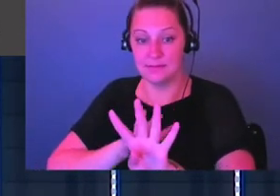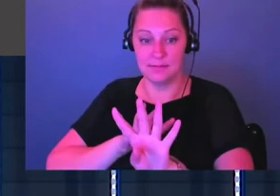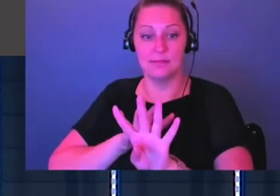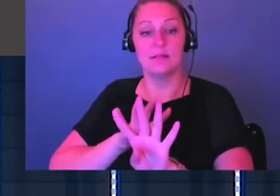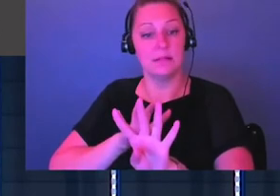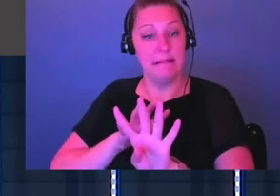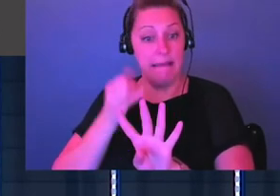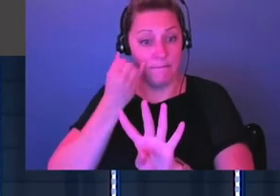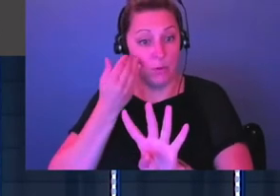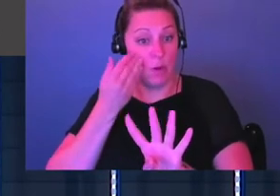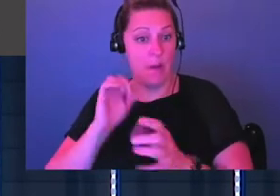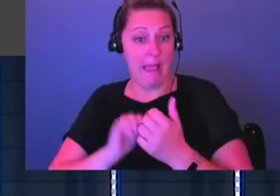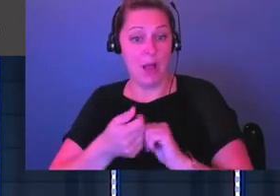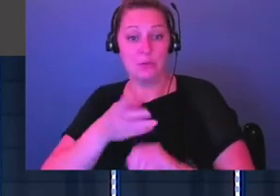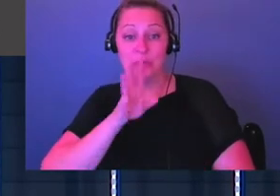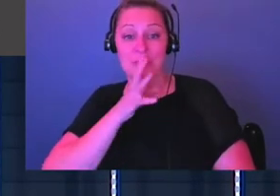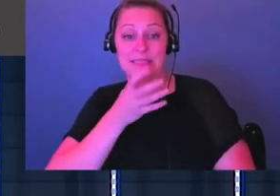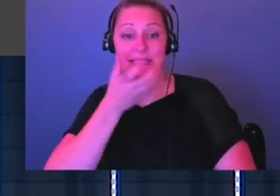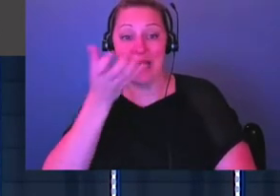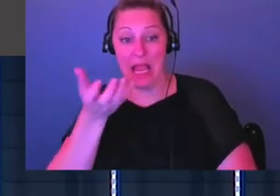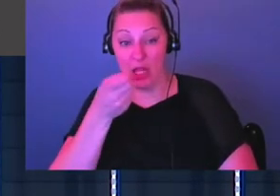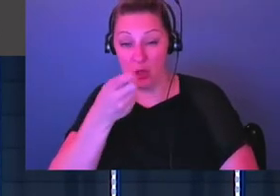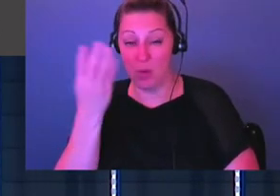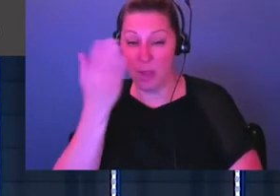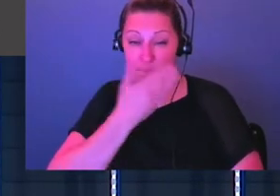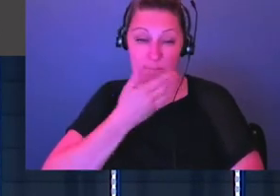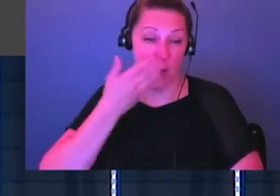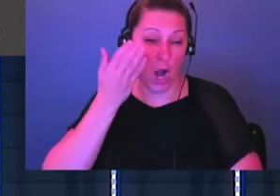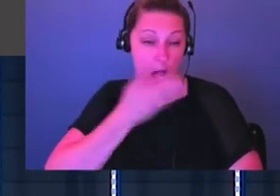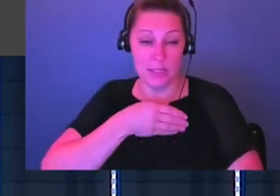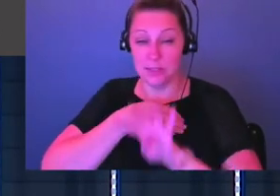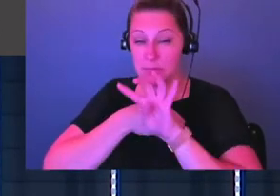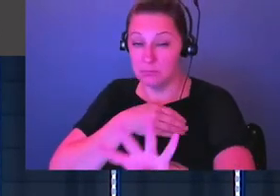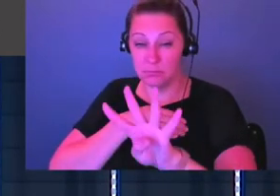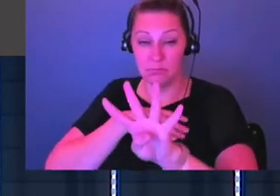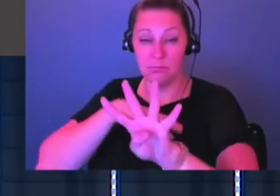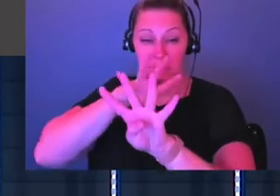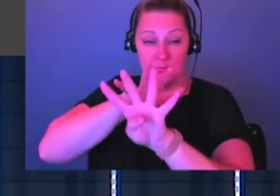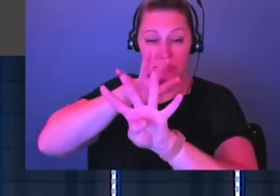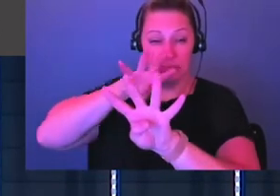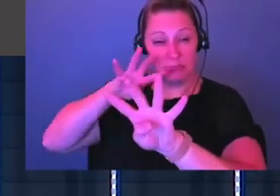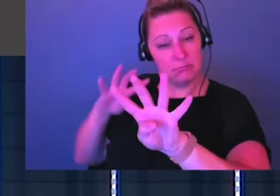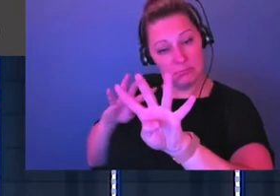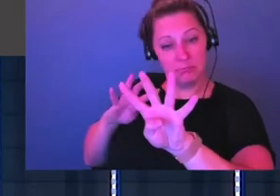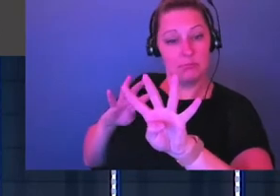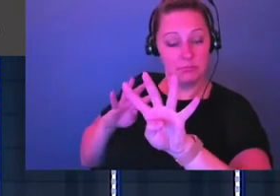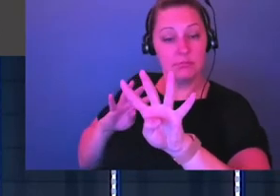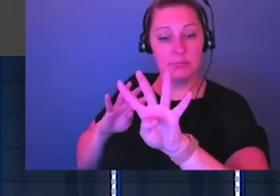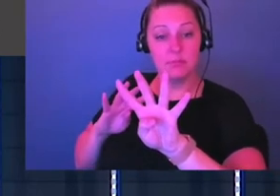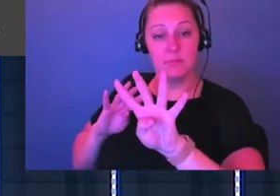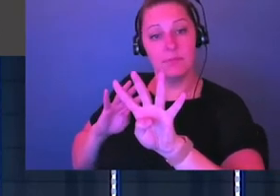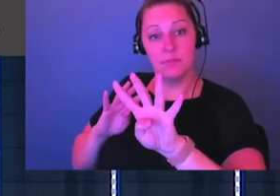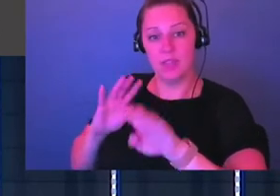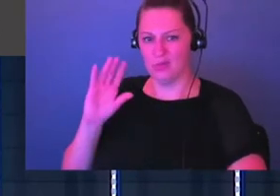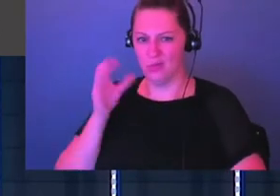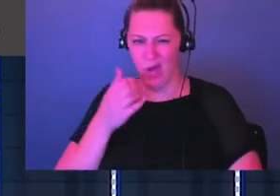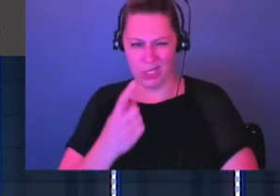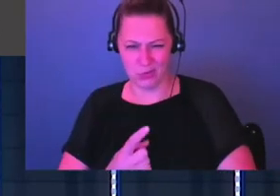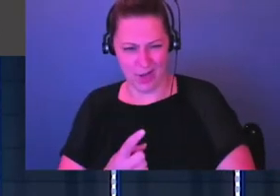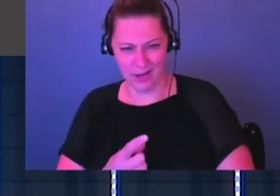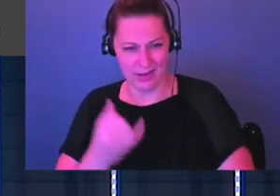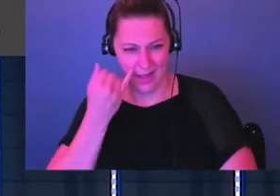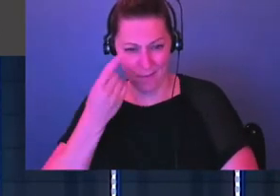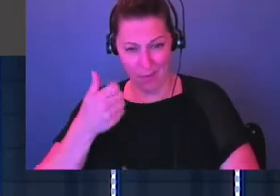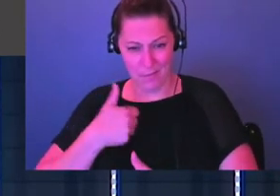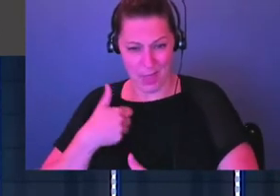know how to sing and praise God that way, I want you to be the people that are in the front of our army. That's strange, right? If you're like a military